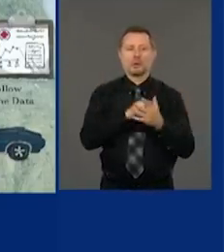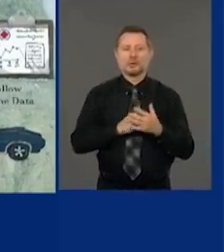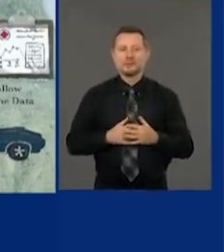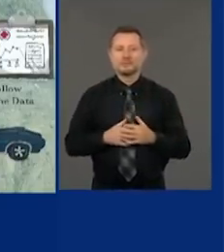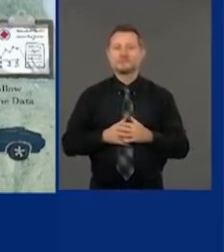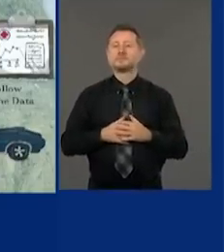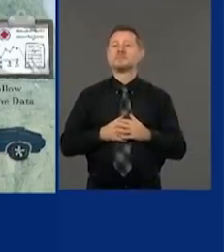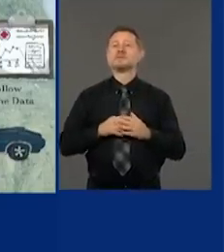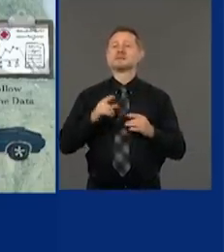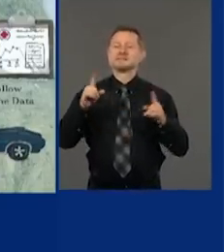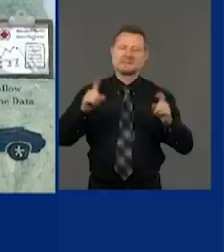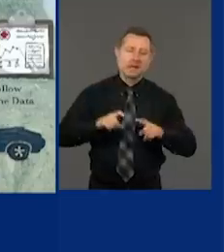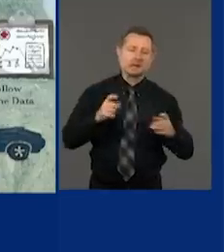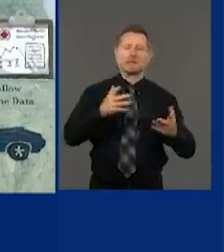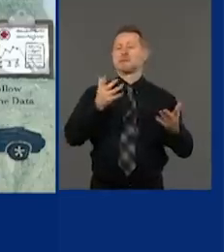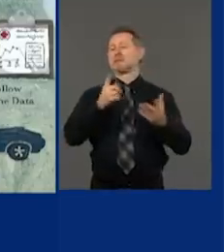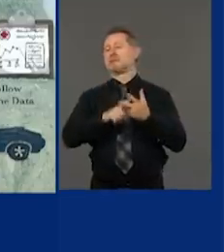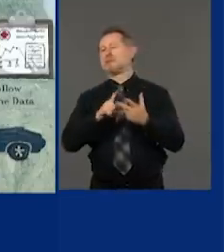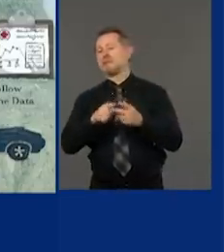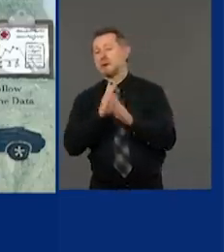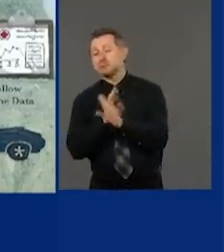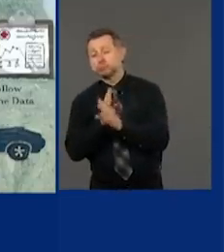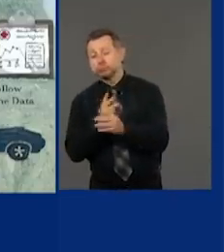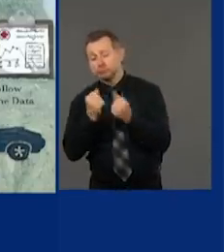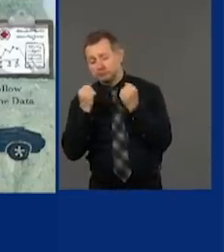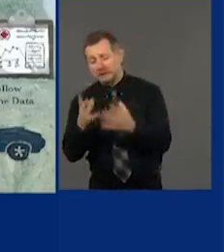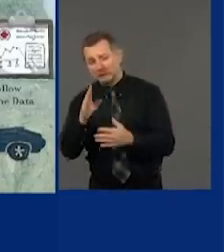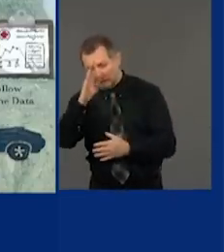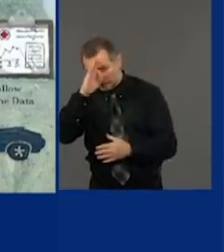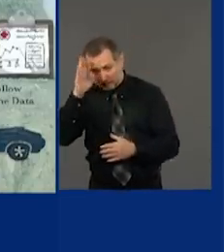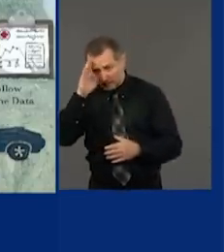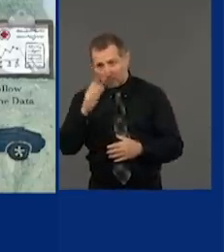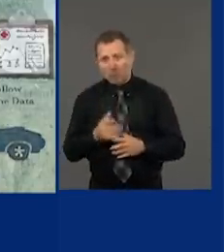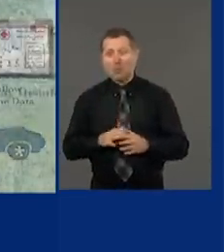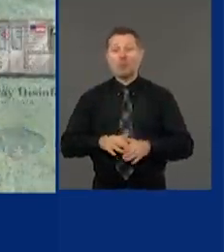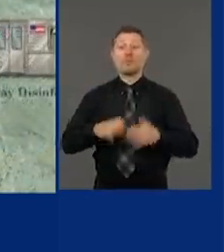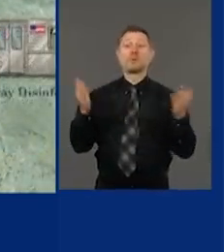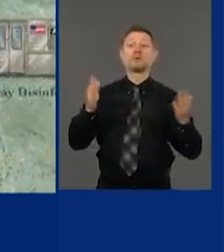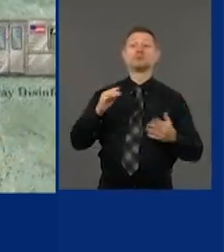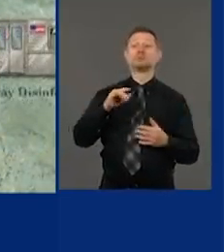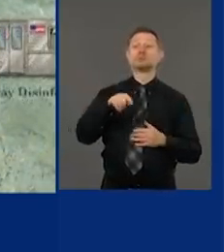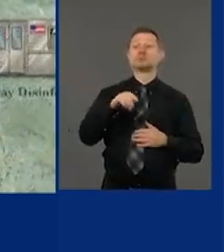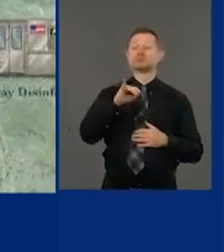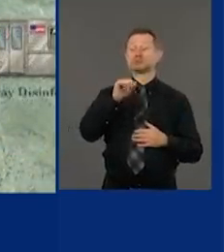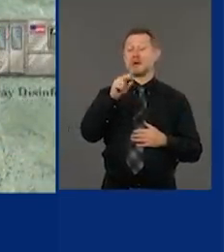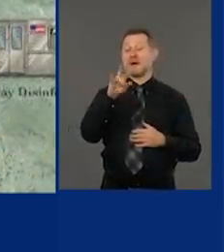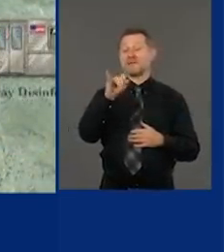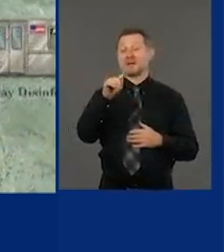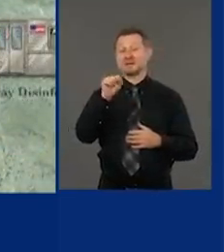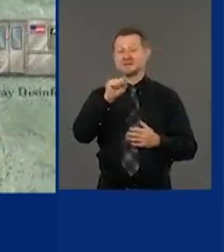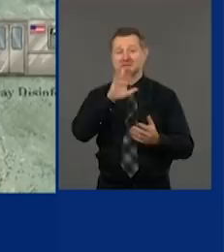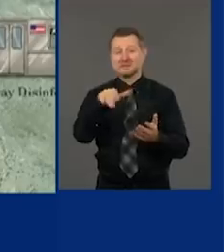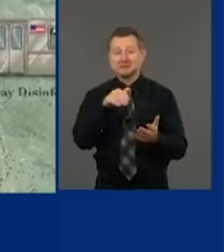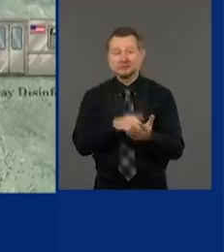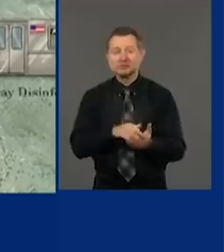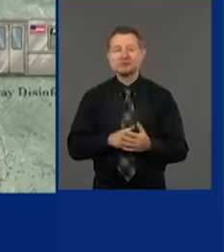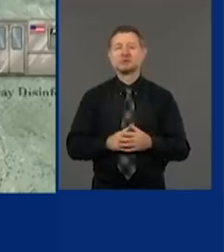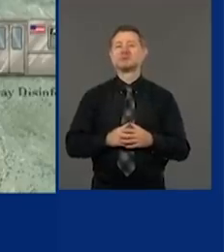hospital surge, Javits Center. We're pulling down the curve together, right?